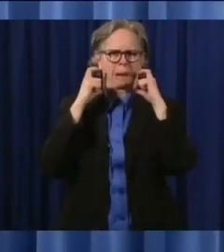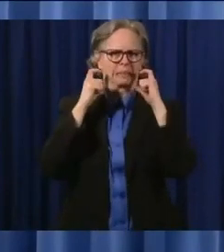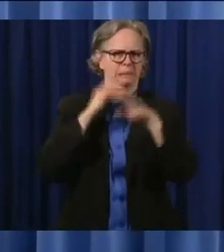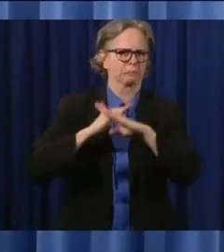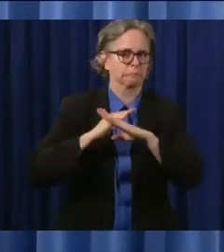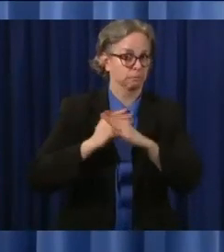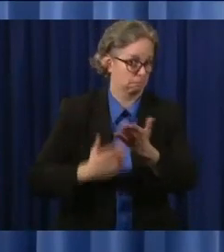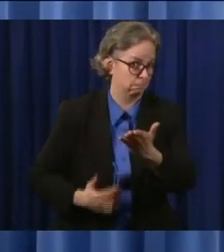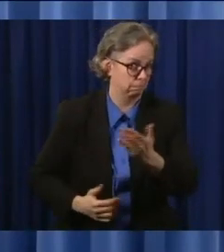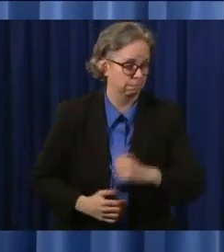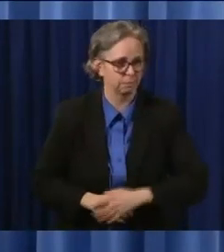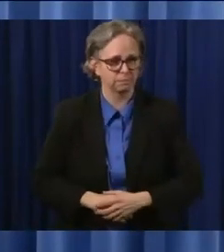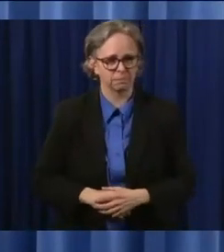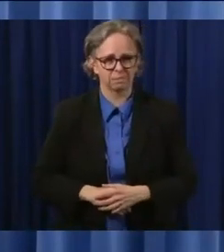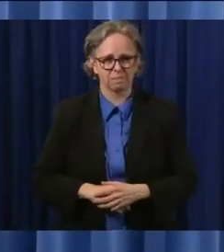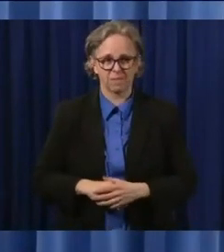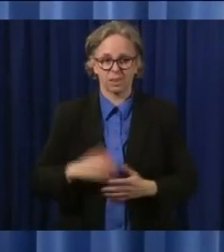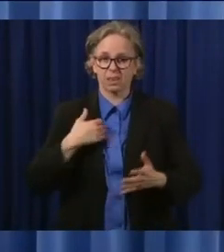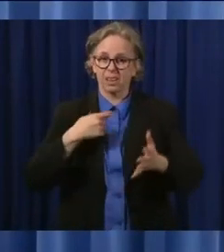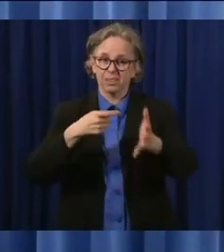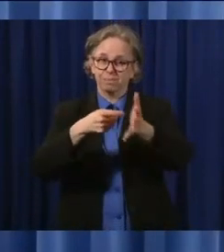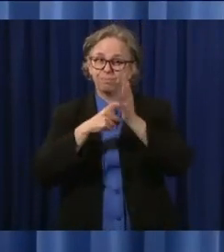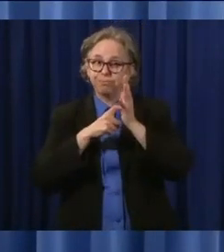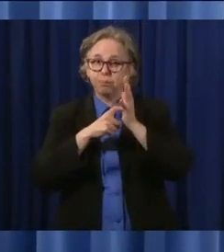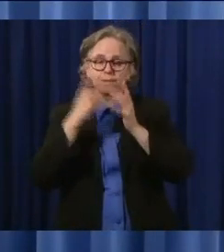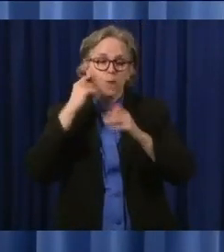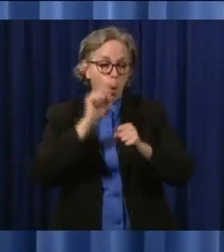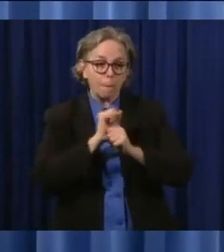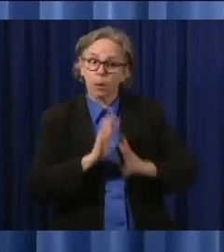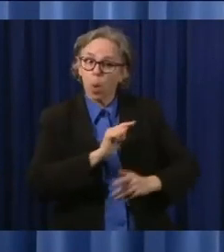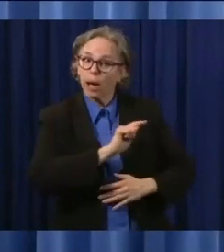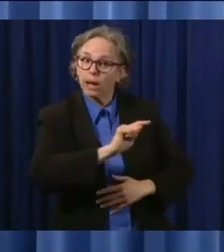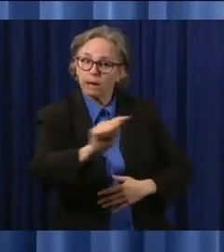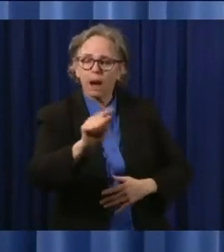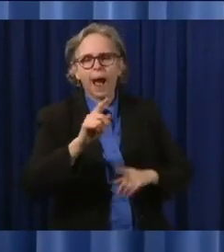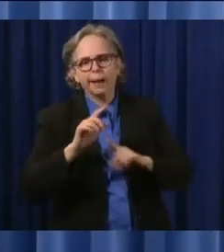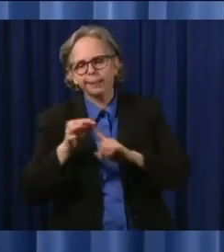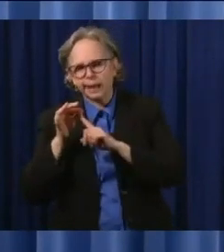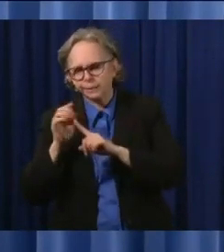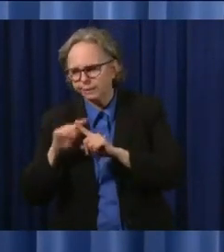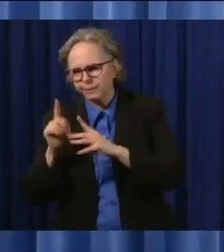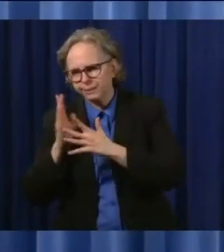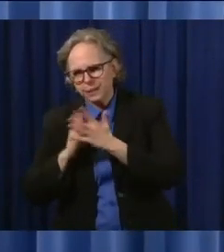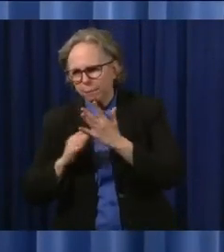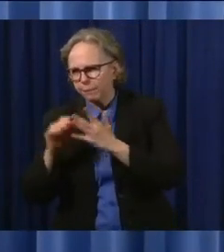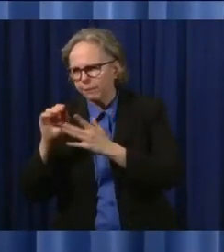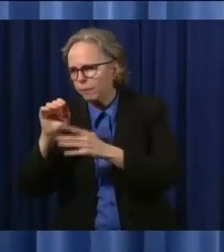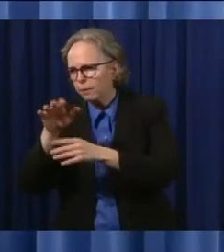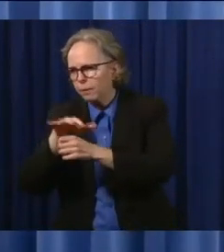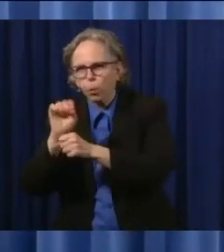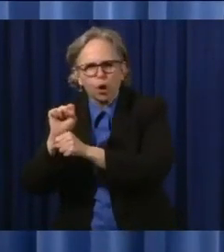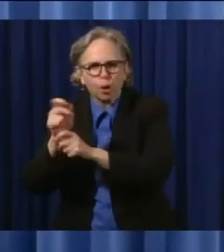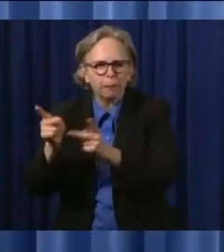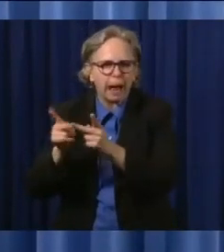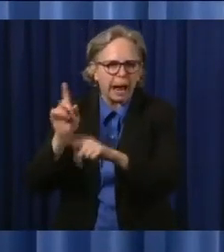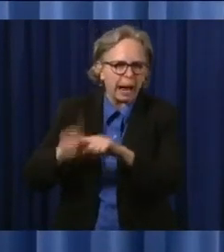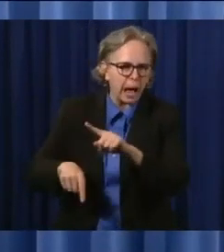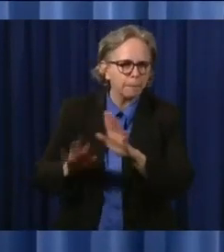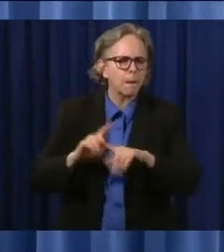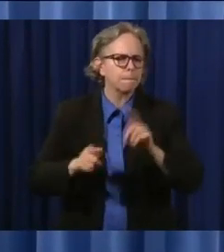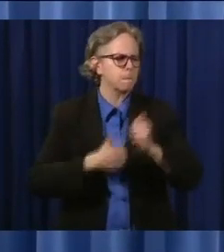as you know, for every employee, unless there's some reason they can't wear a mask, but virtually every employee.